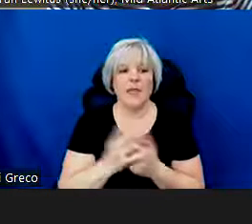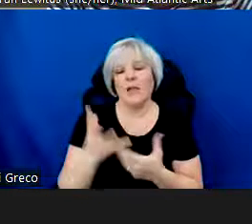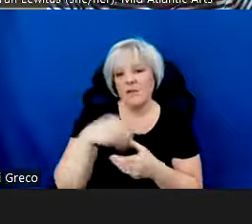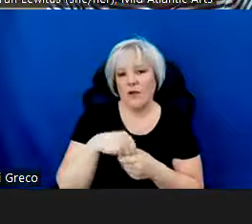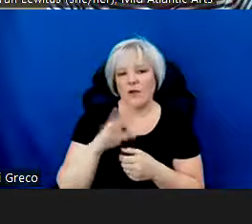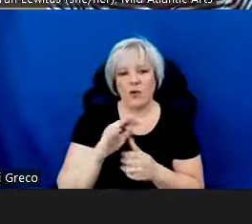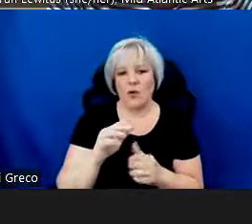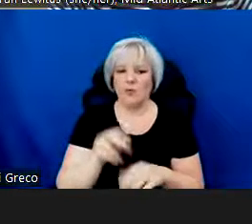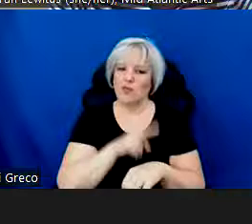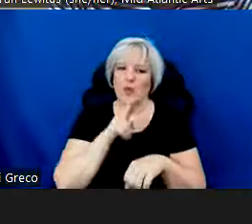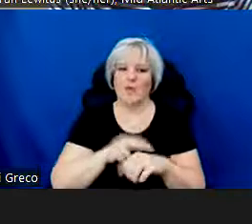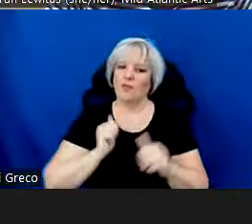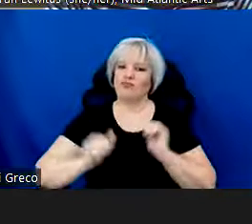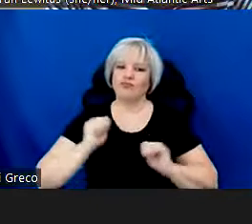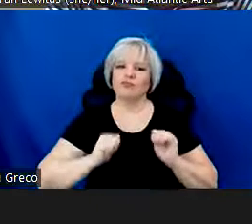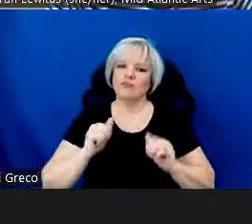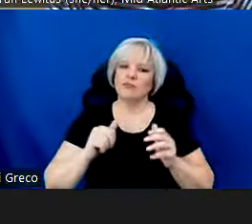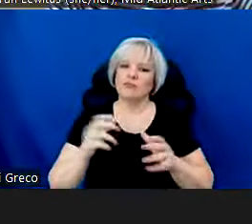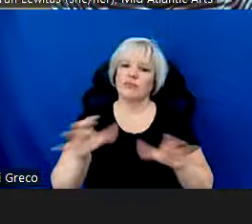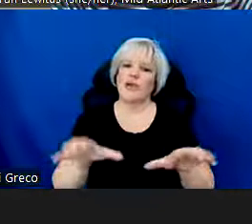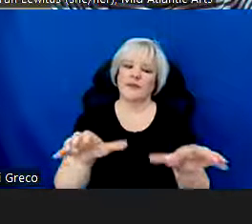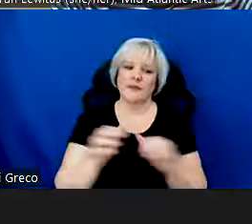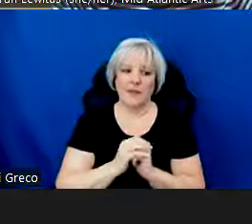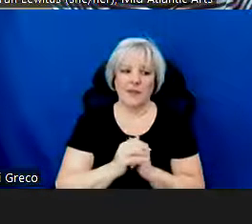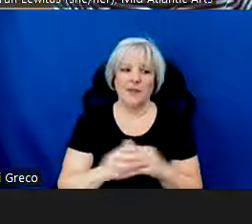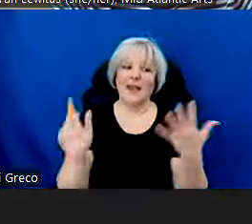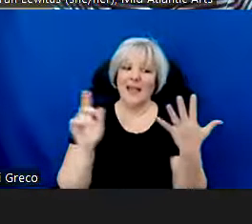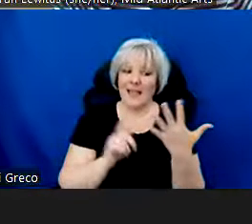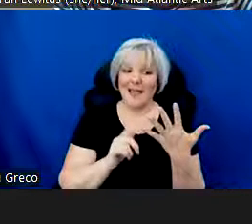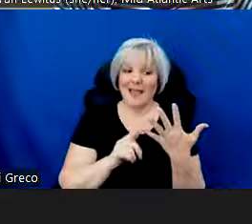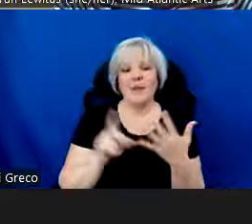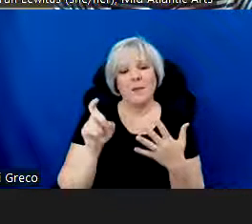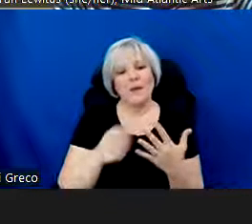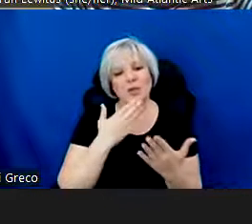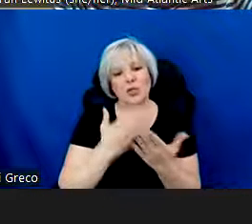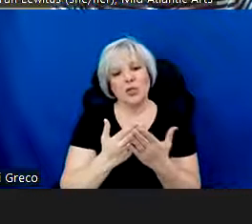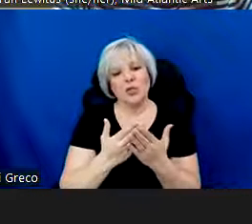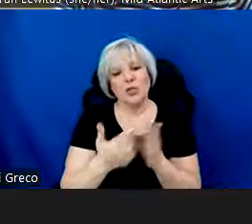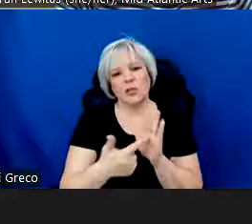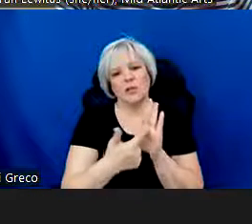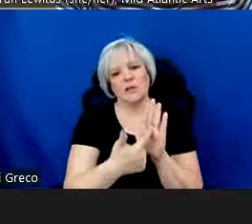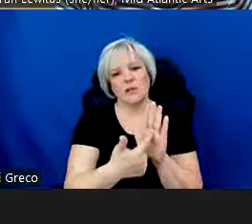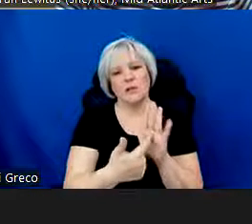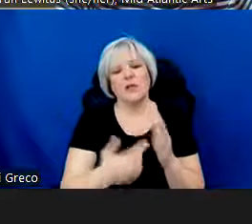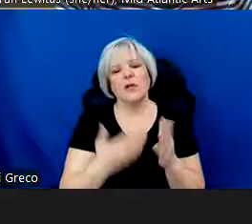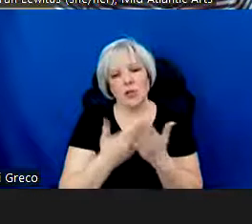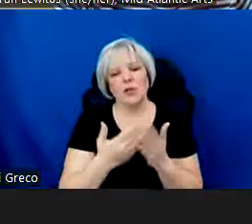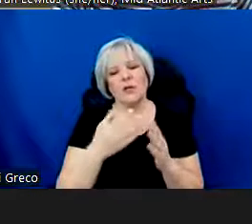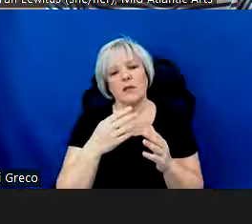significant part of your activity. And you must be in good standing with Mid-Atlantic Arts at the time of application.